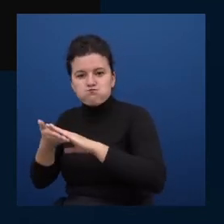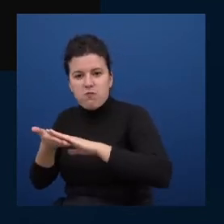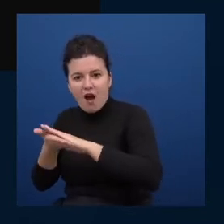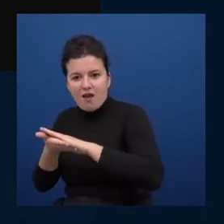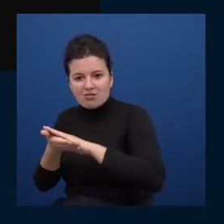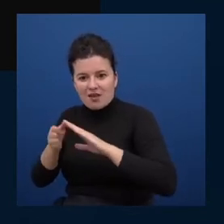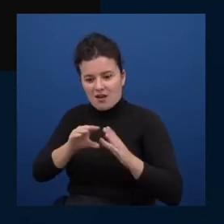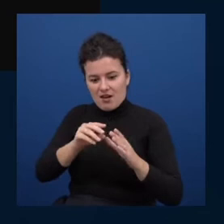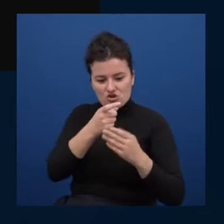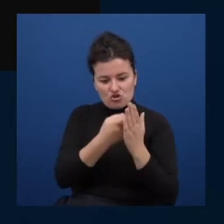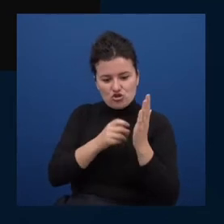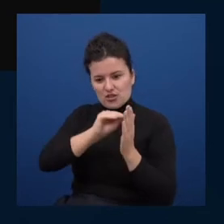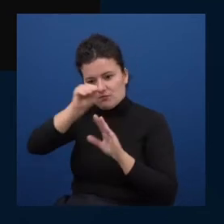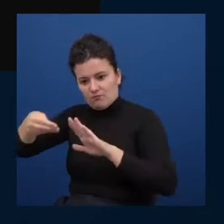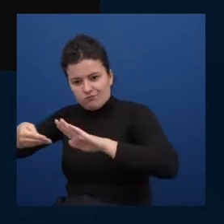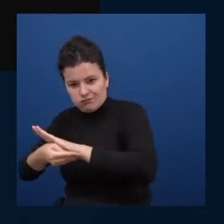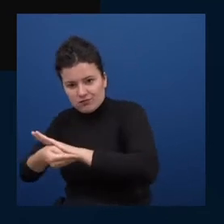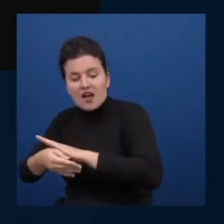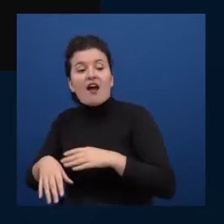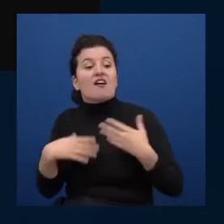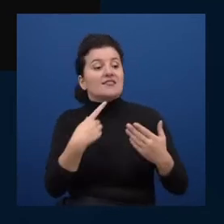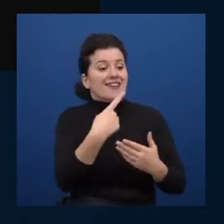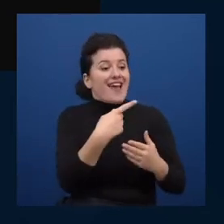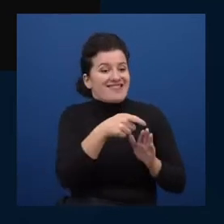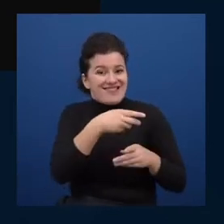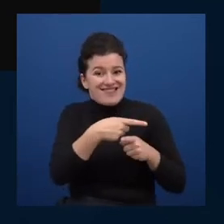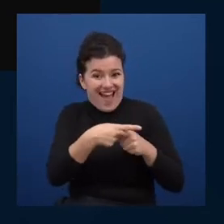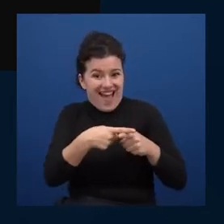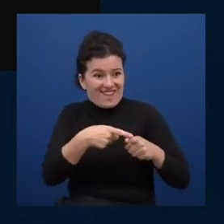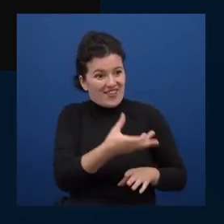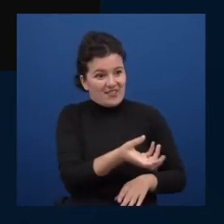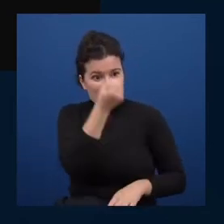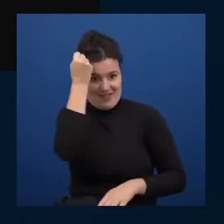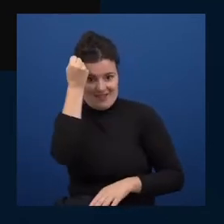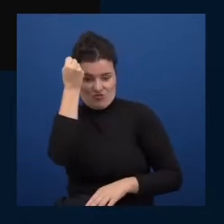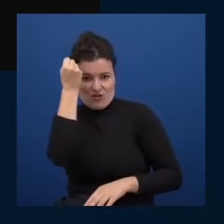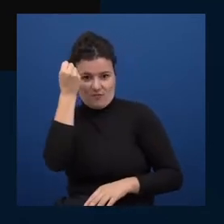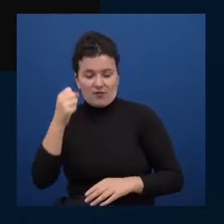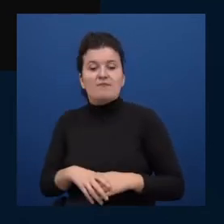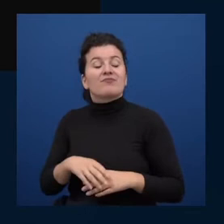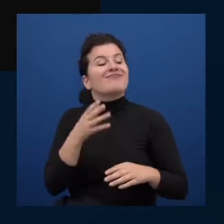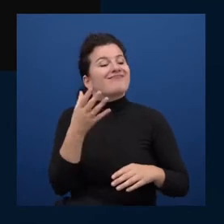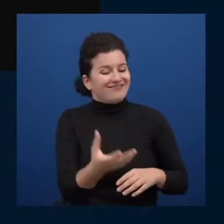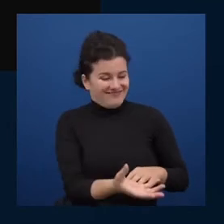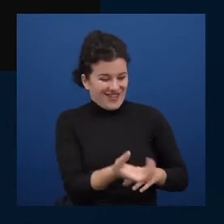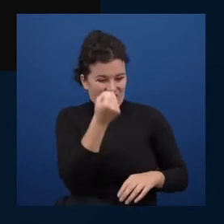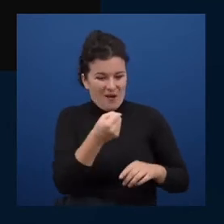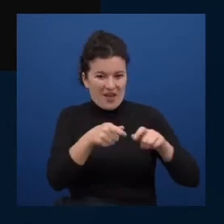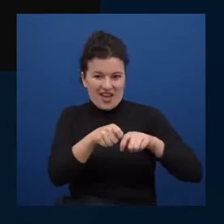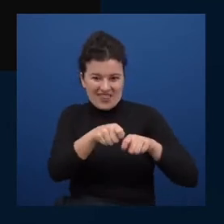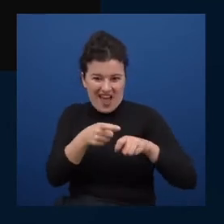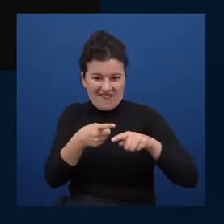what bit of the knife I should grab hold of so usually you grab hold of the the sharp bit and and uh you see